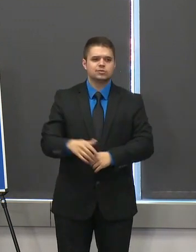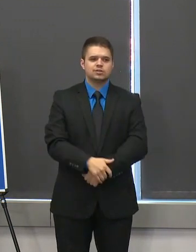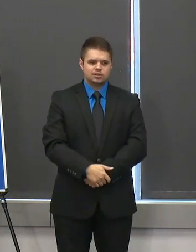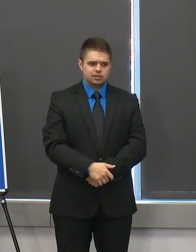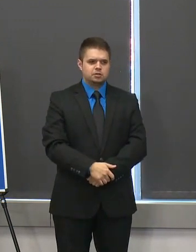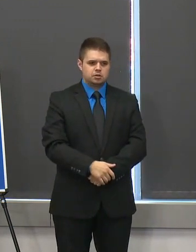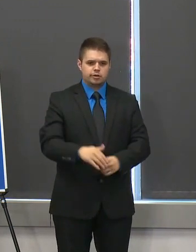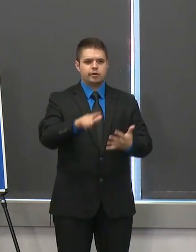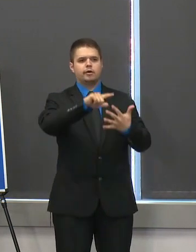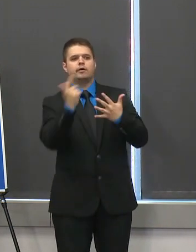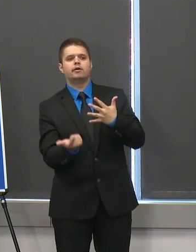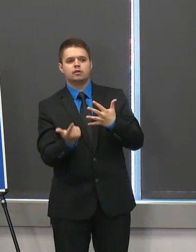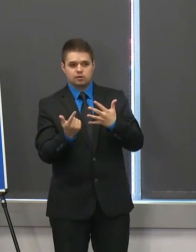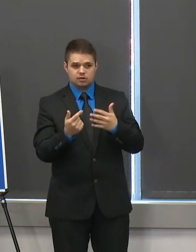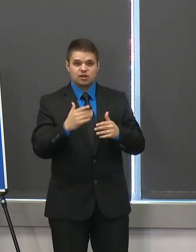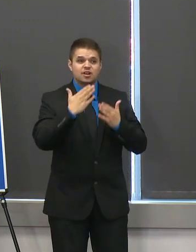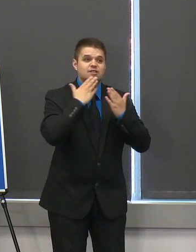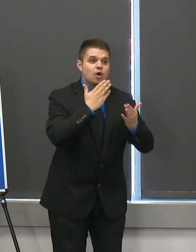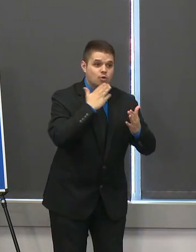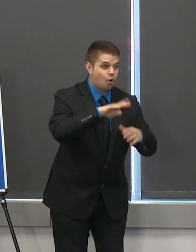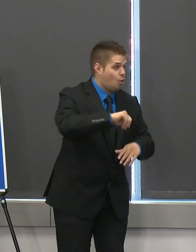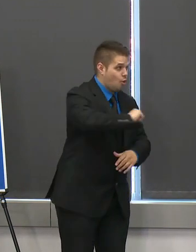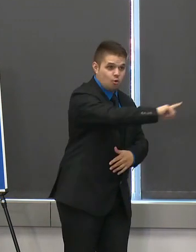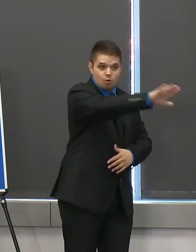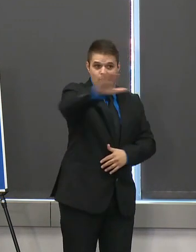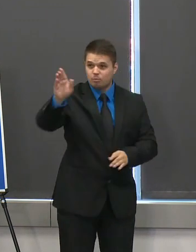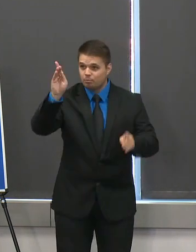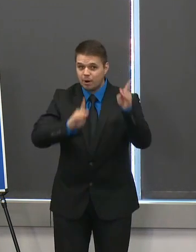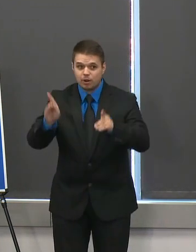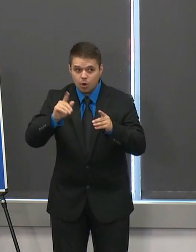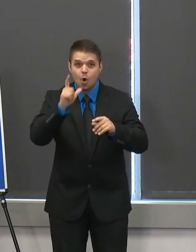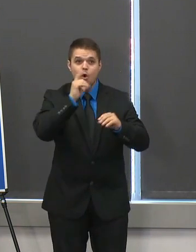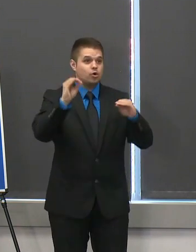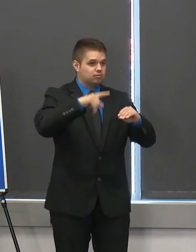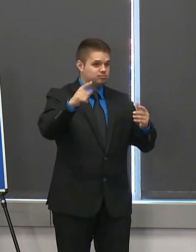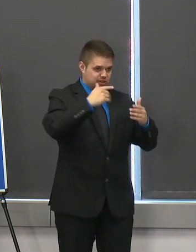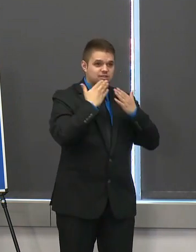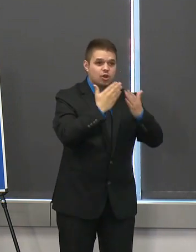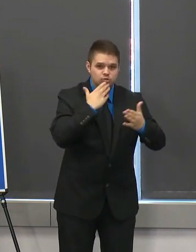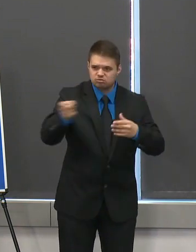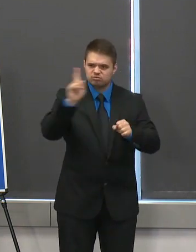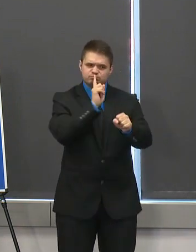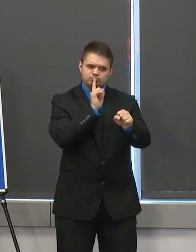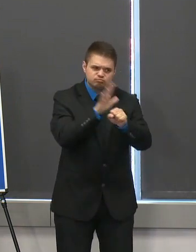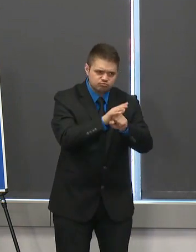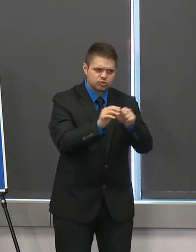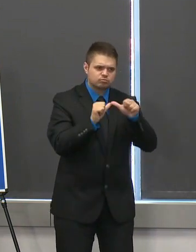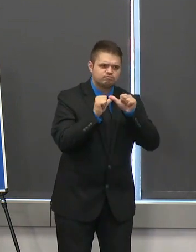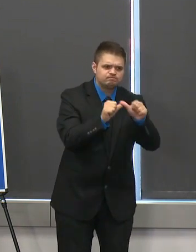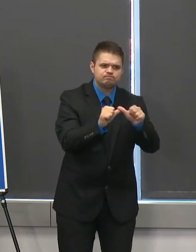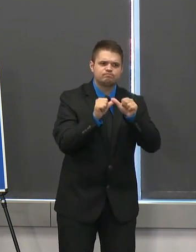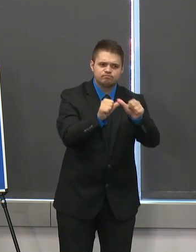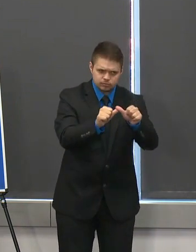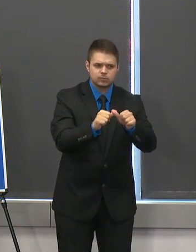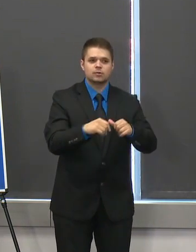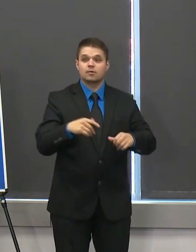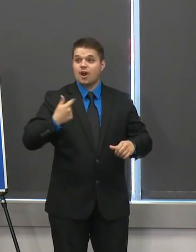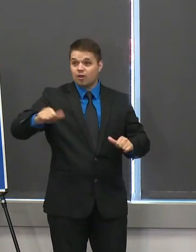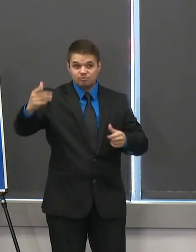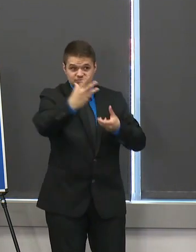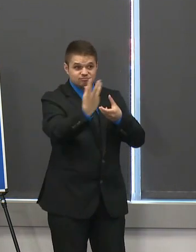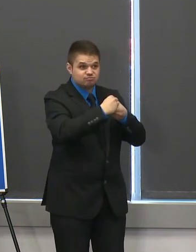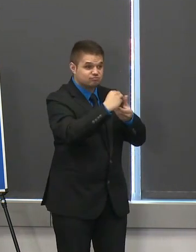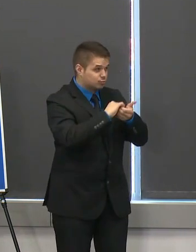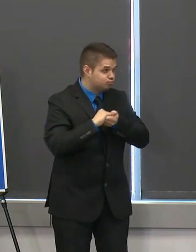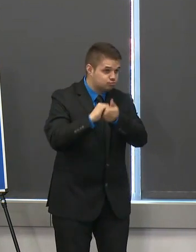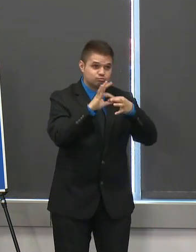all like to thank all oregonians for their commitment to addressing covet 19 partnerships and collaboration have been instrumental to